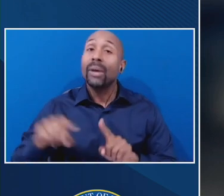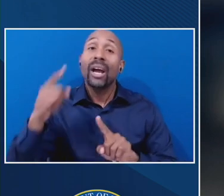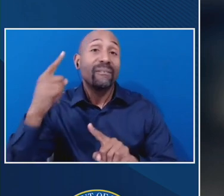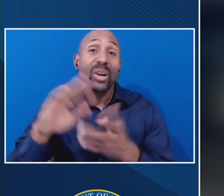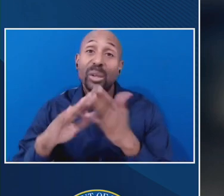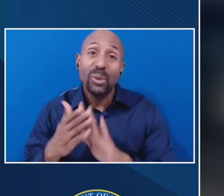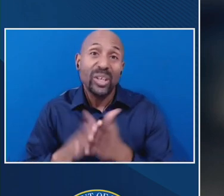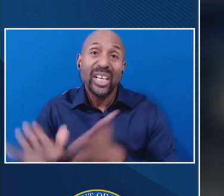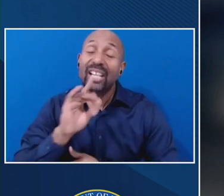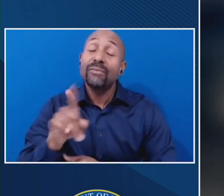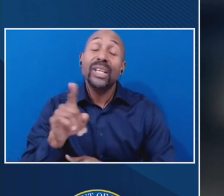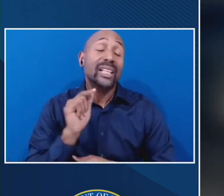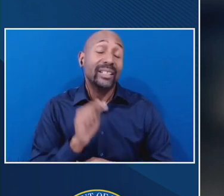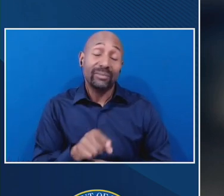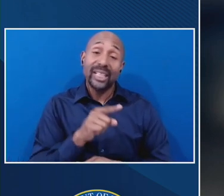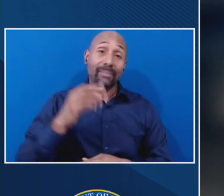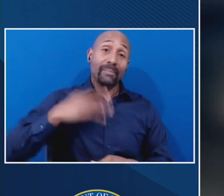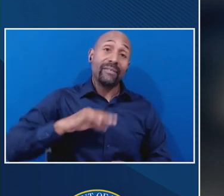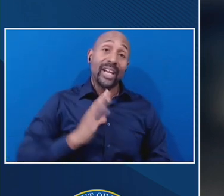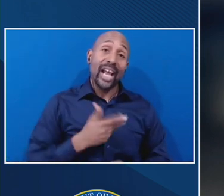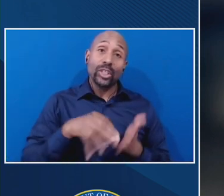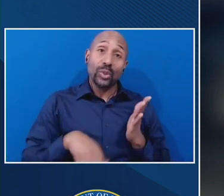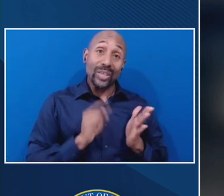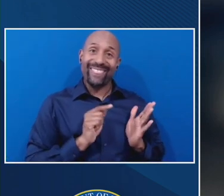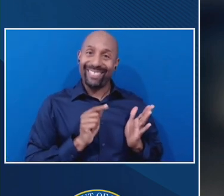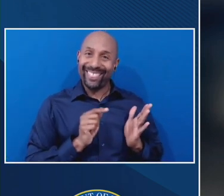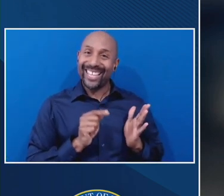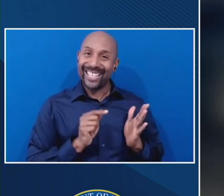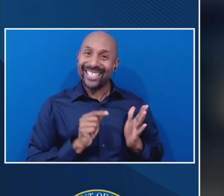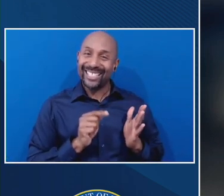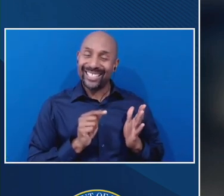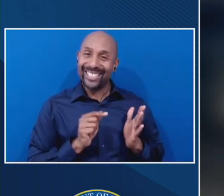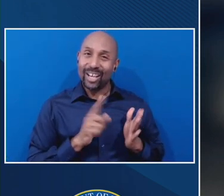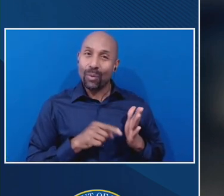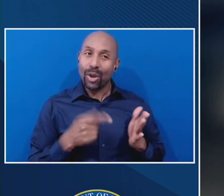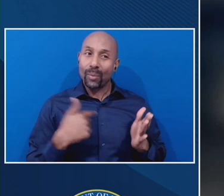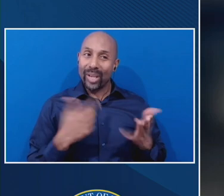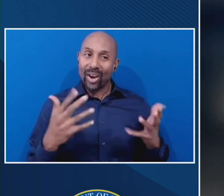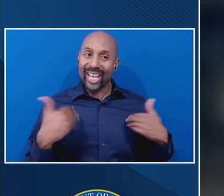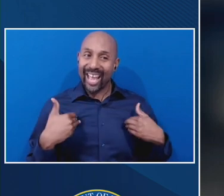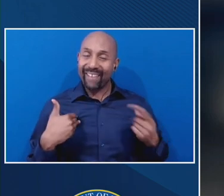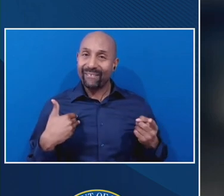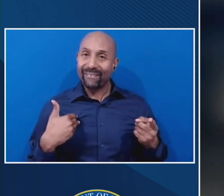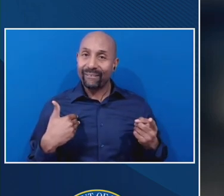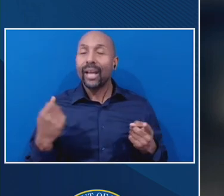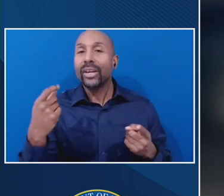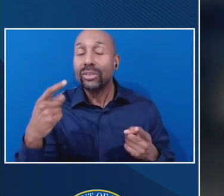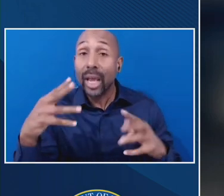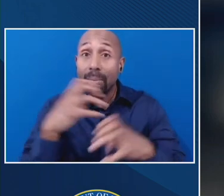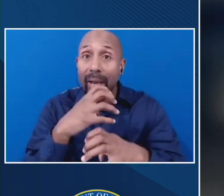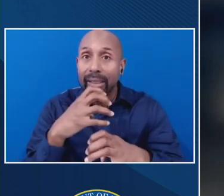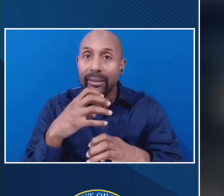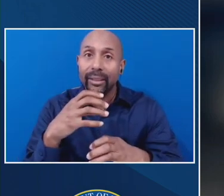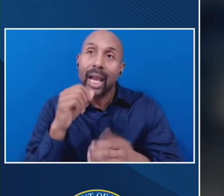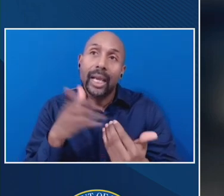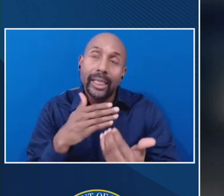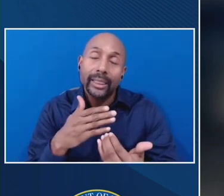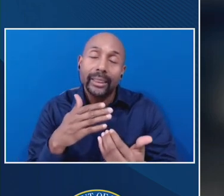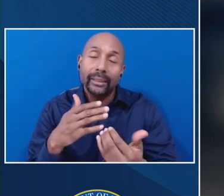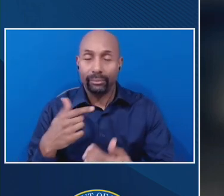helped our students. And so I understand complexity is not easy. I've been doing financial aid a long time.